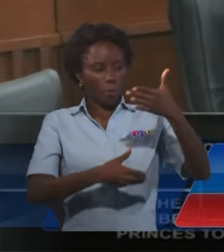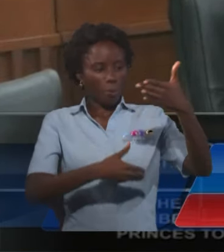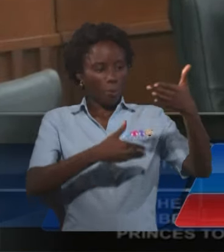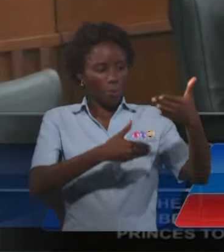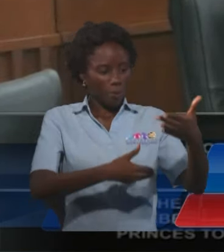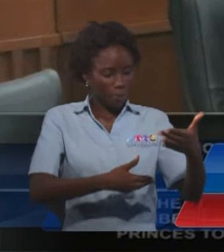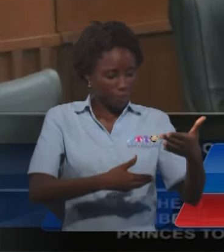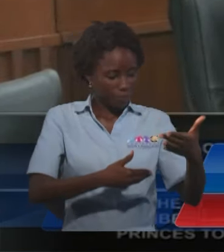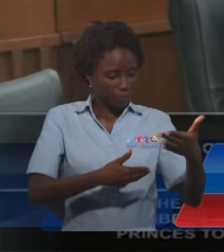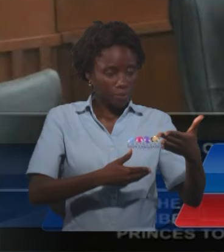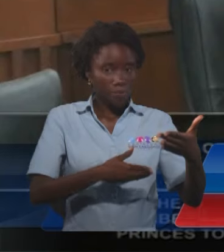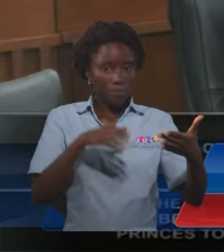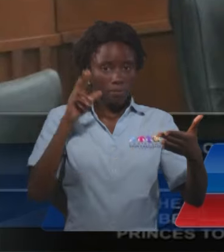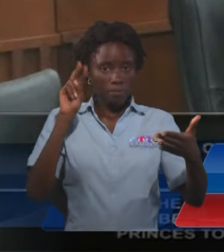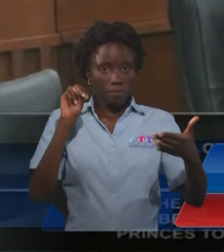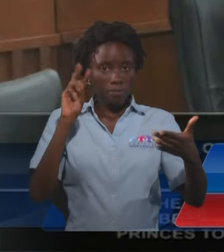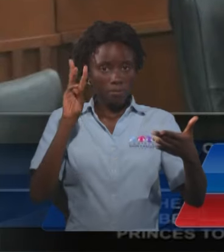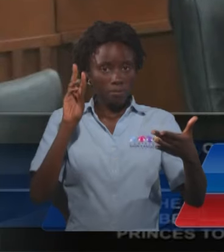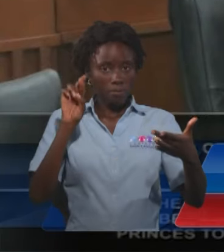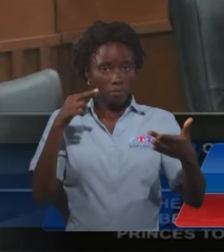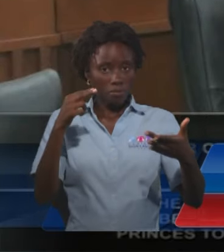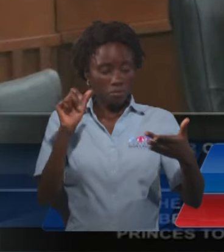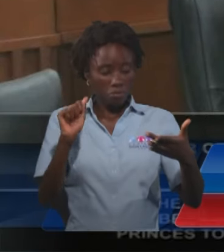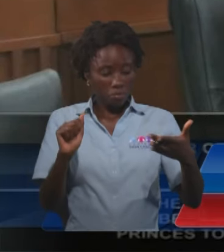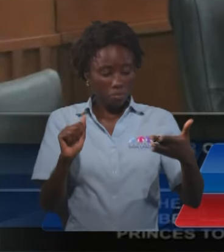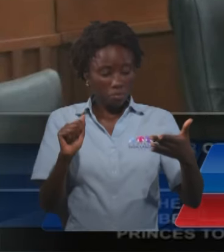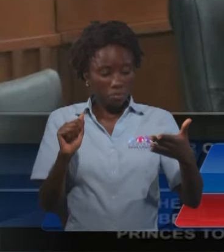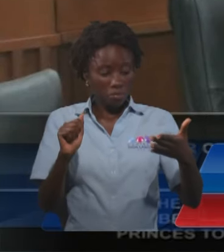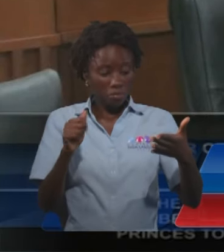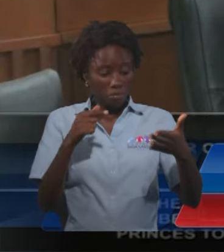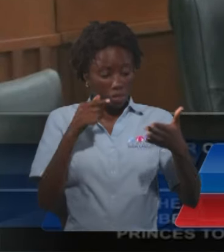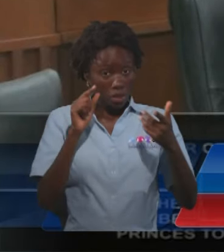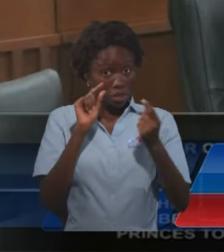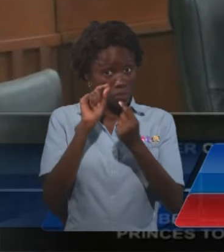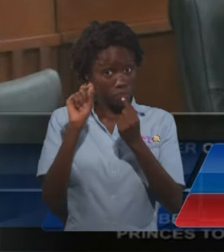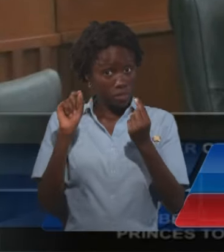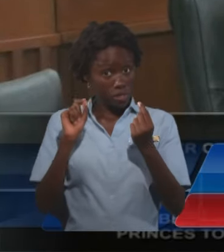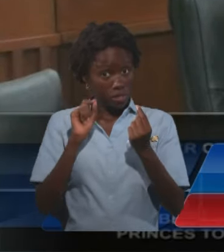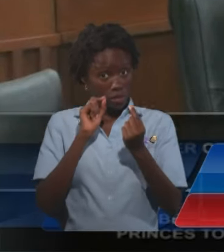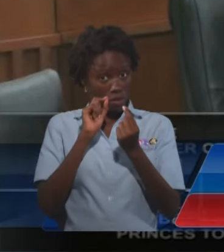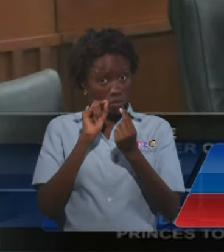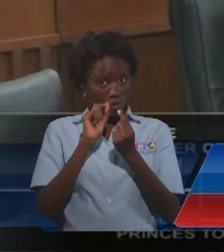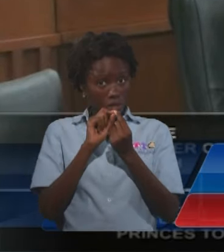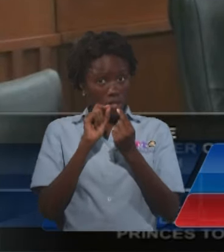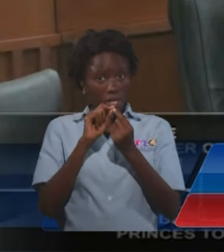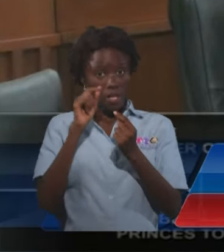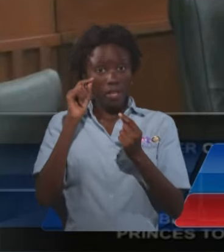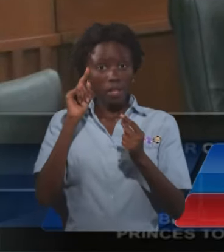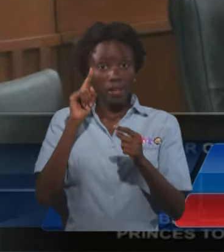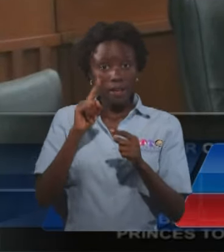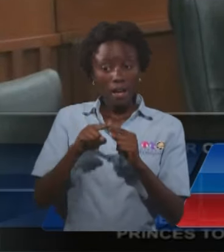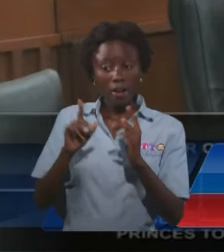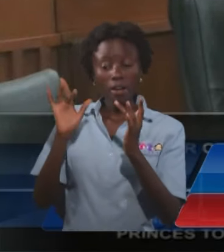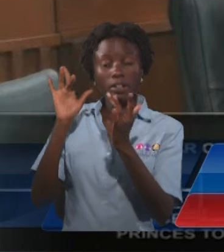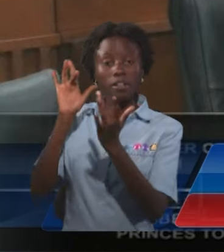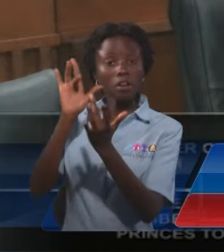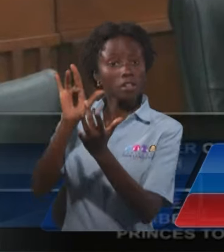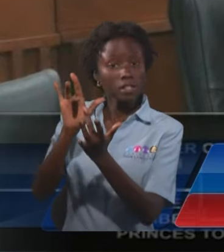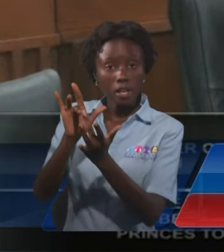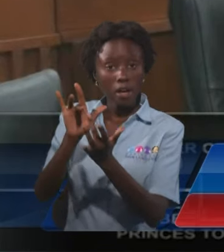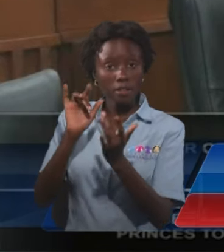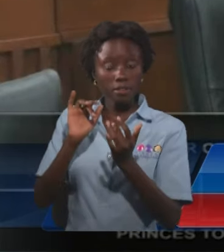the NWRHA asked specifically for contact between the RHA